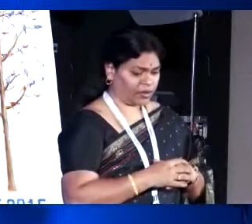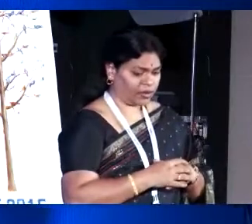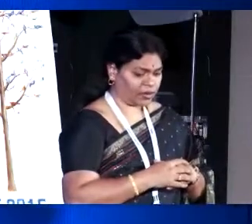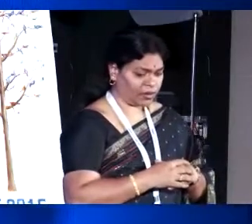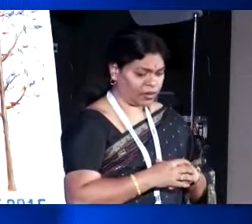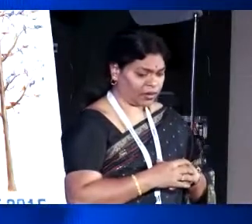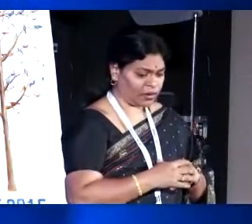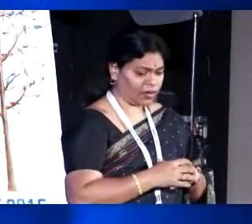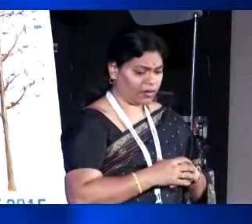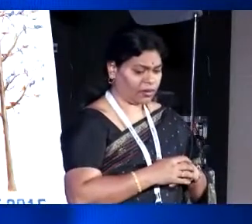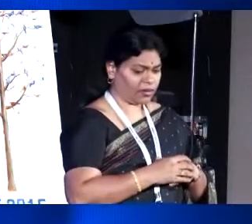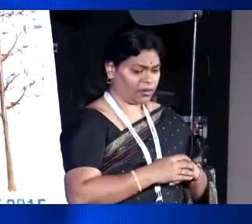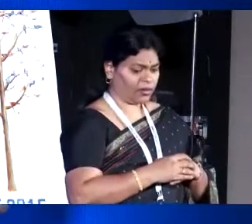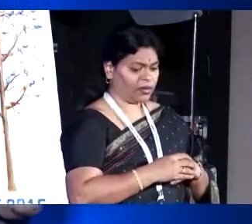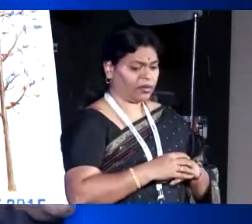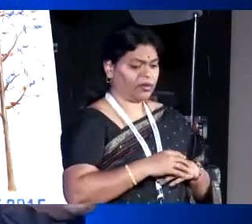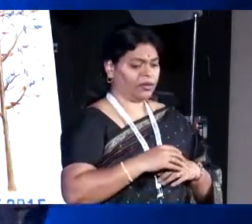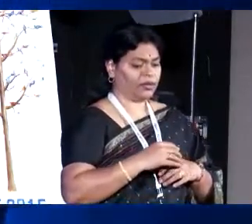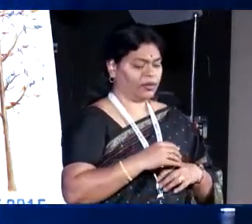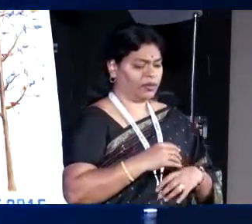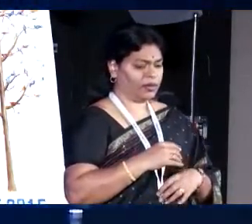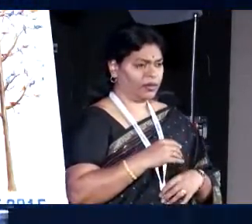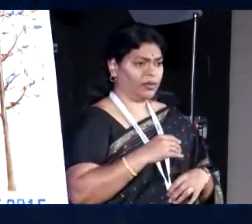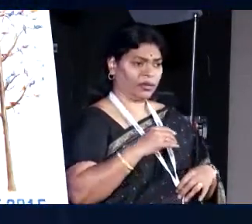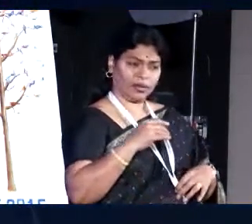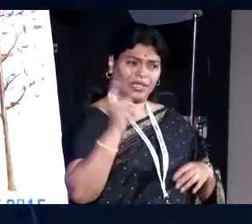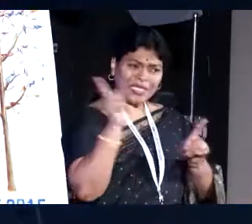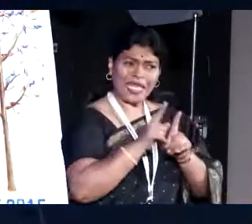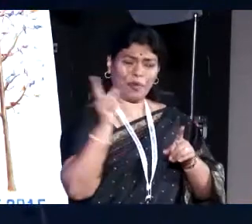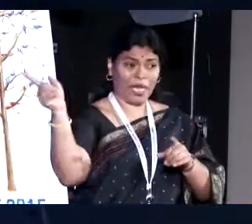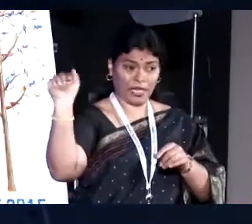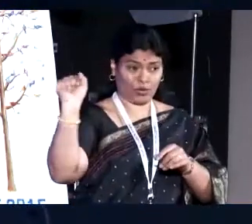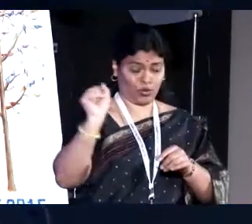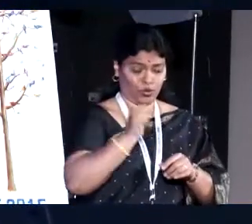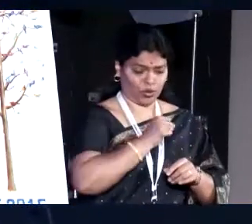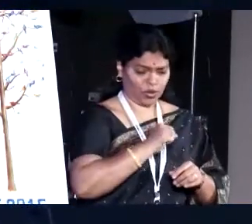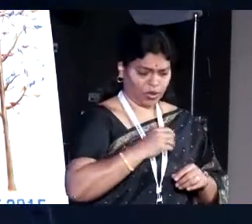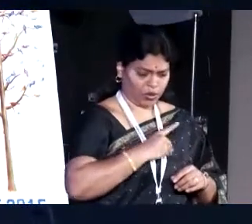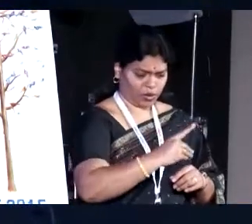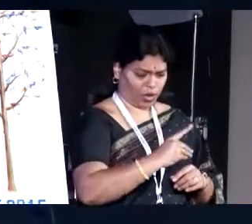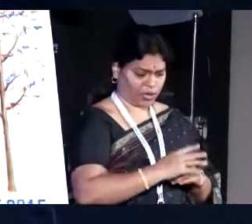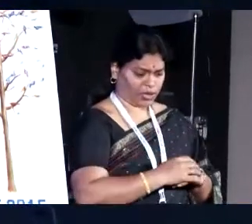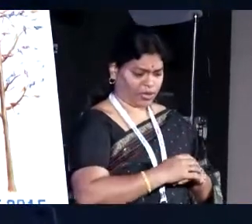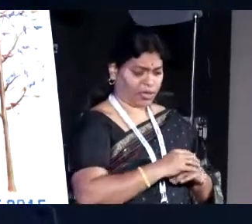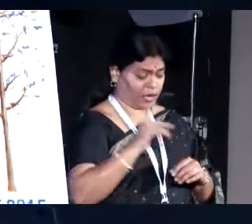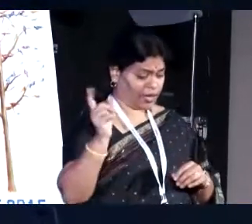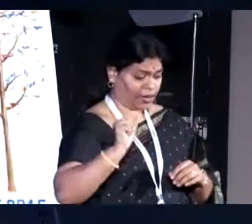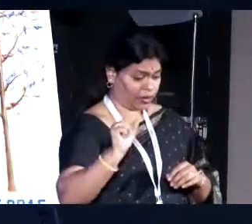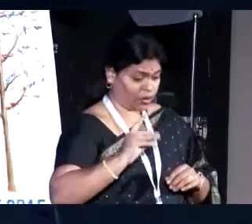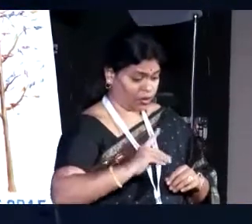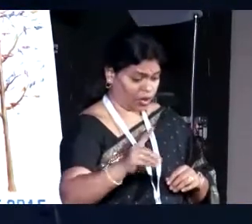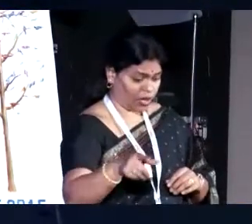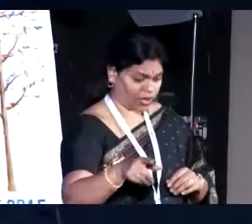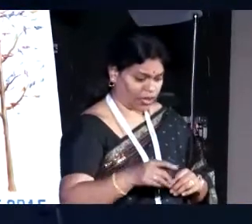He had a little daughter, just my daughter, almost of the same age, called Banu, who gave the most shocking